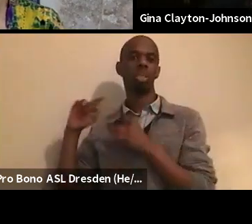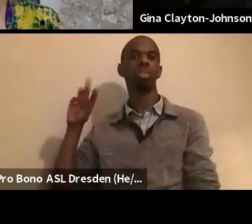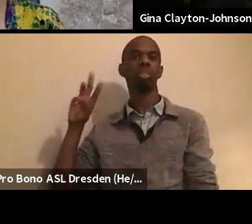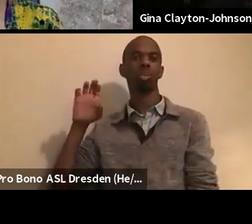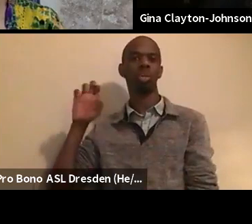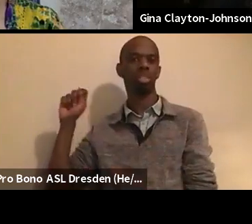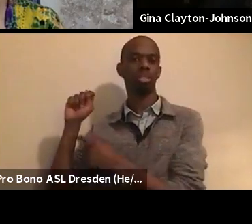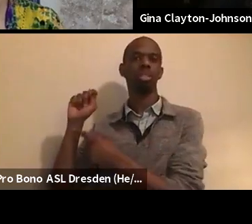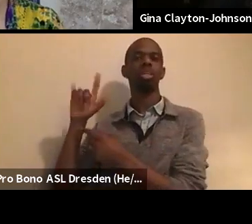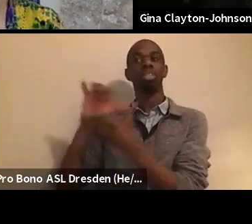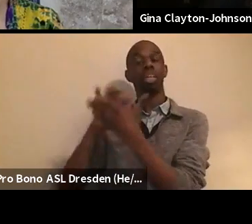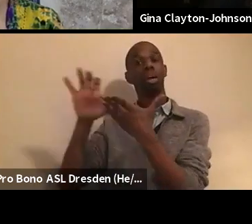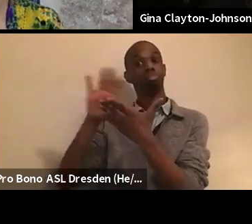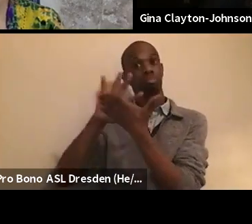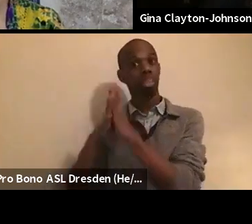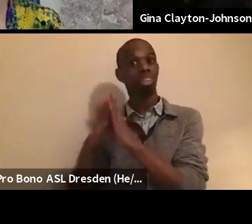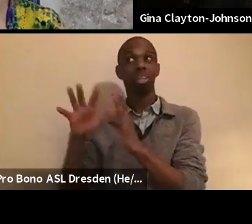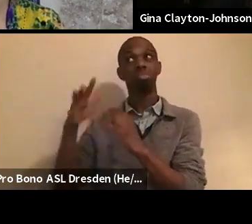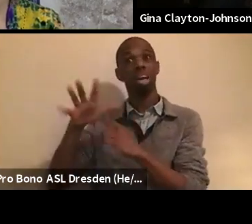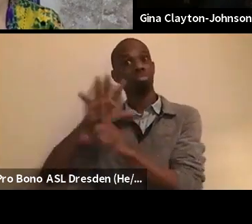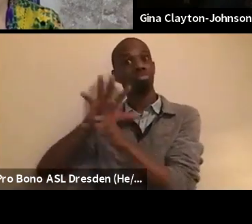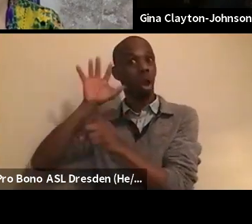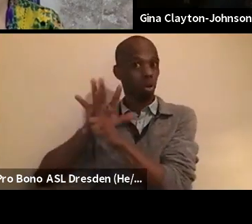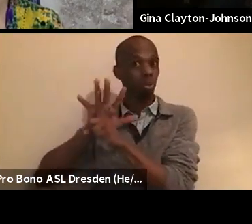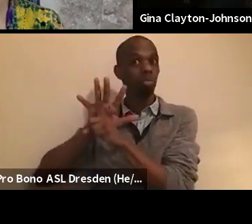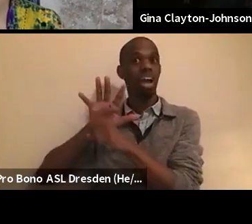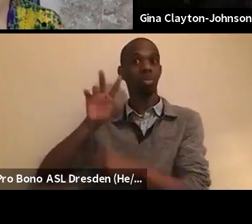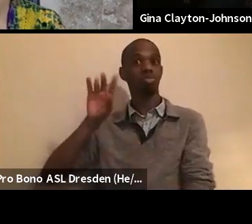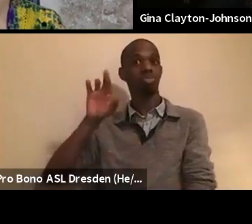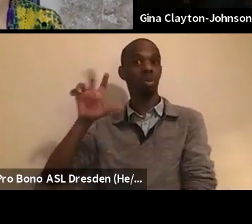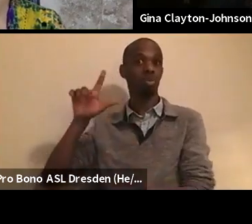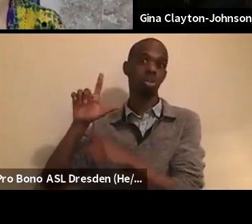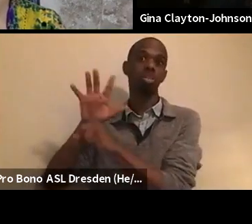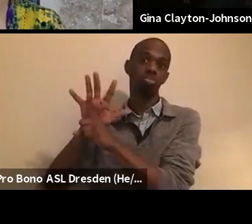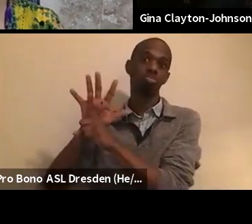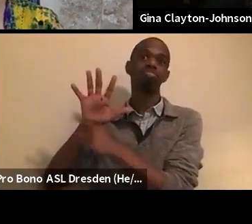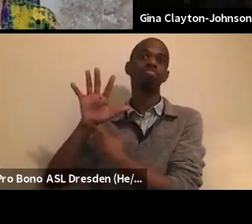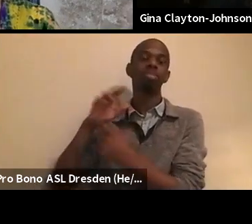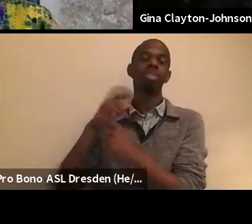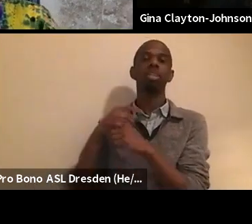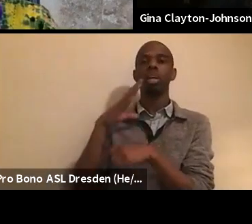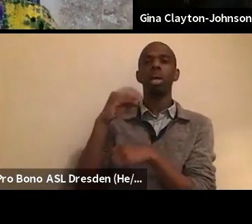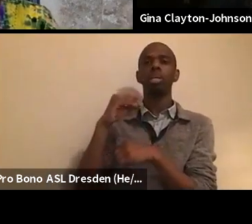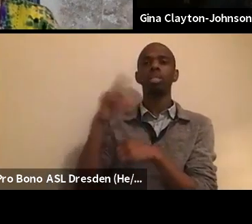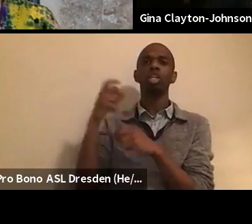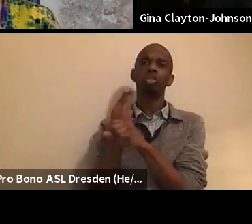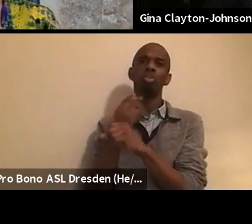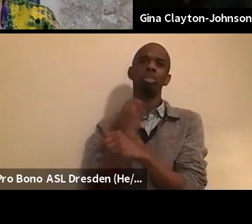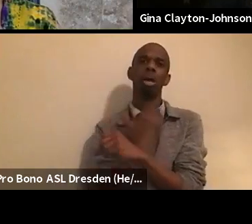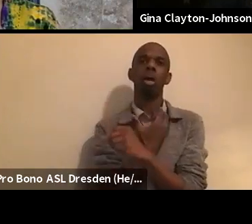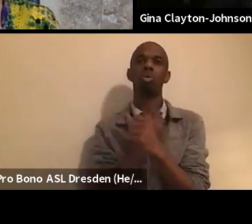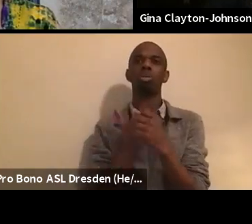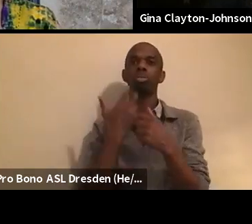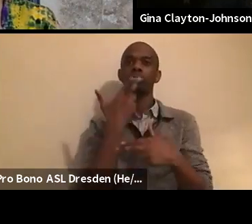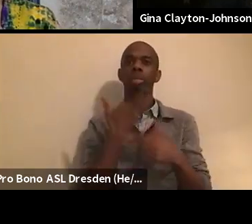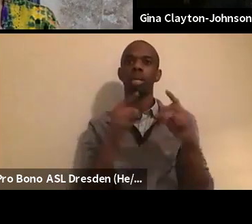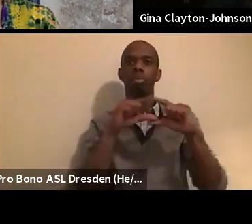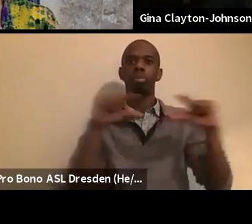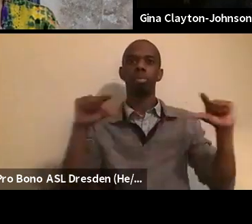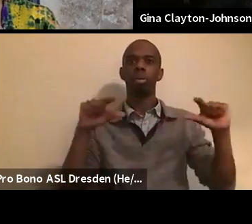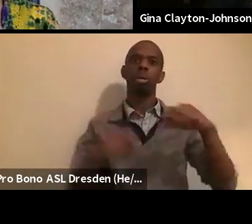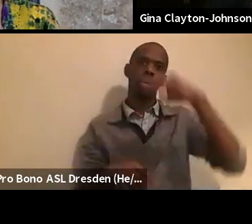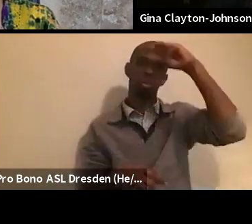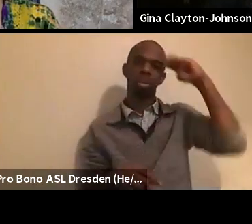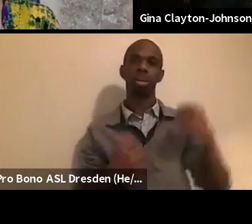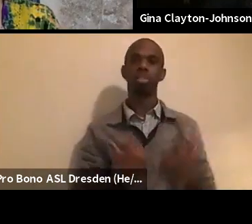Black Lives Matter Twitter, um, handle that said, um, aren't you upset that you let Joe Biden